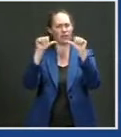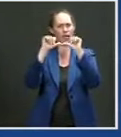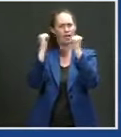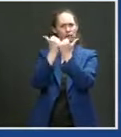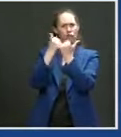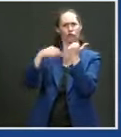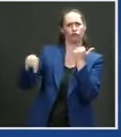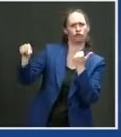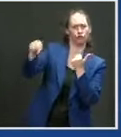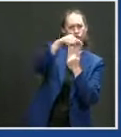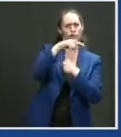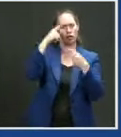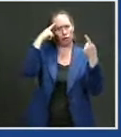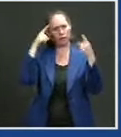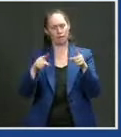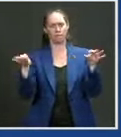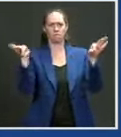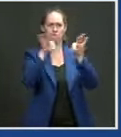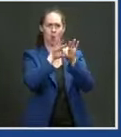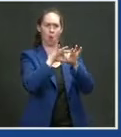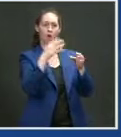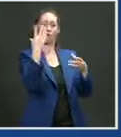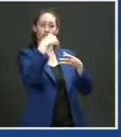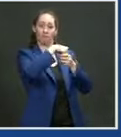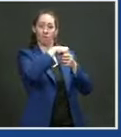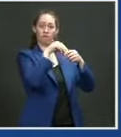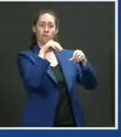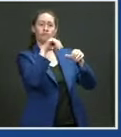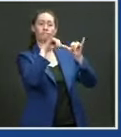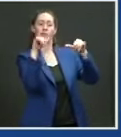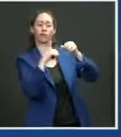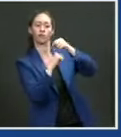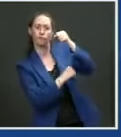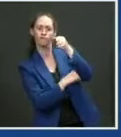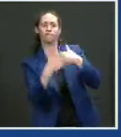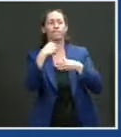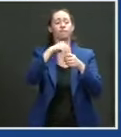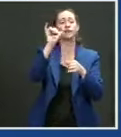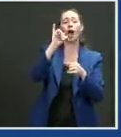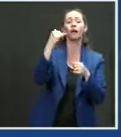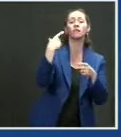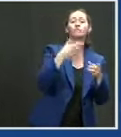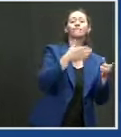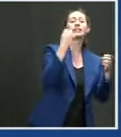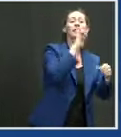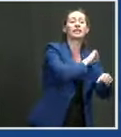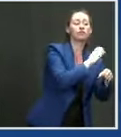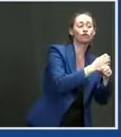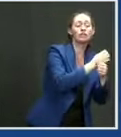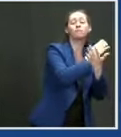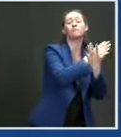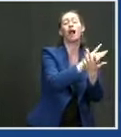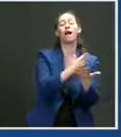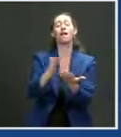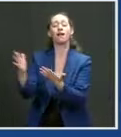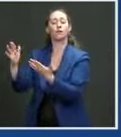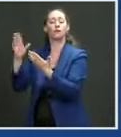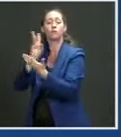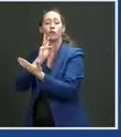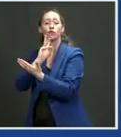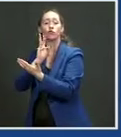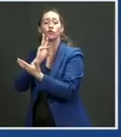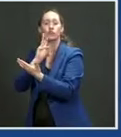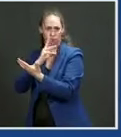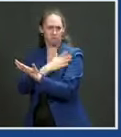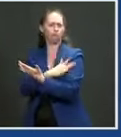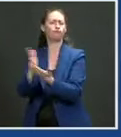under U.S. policy, from the energy sector to our water systems. Of course, the principle is one thing.